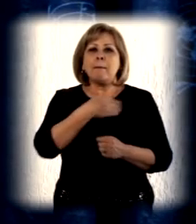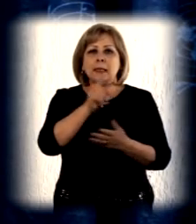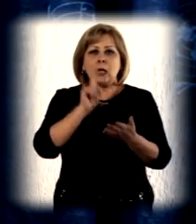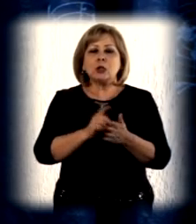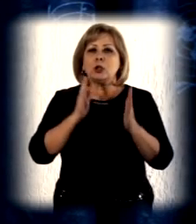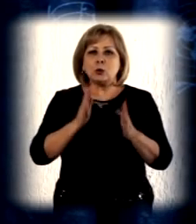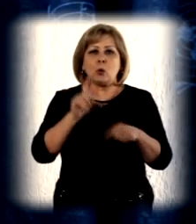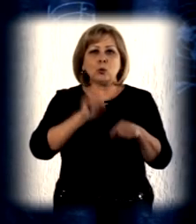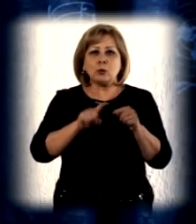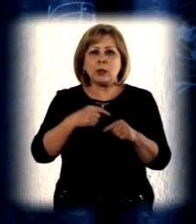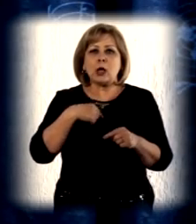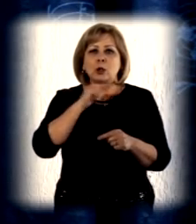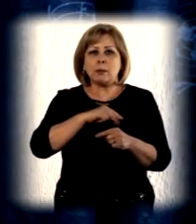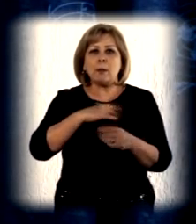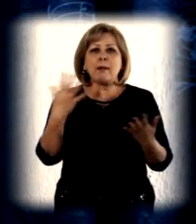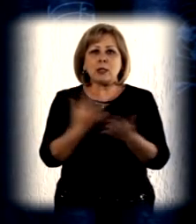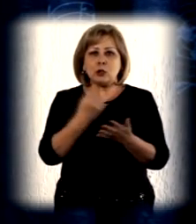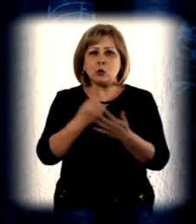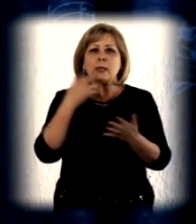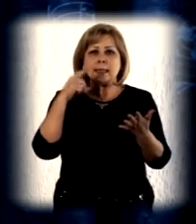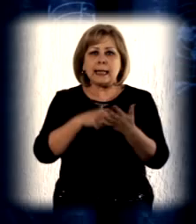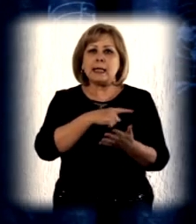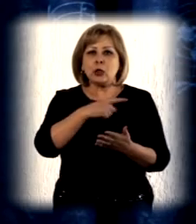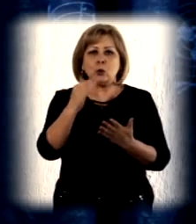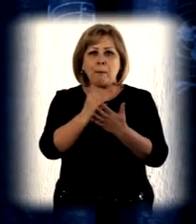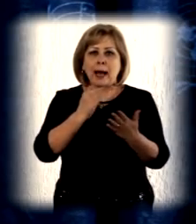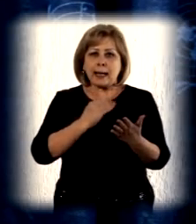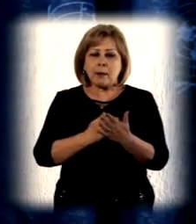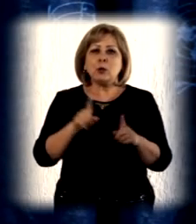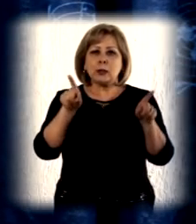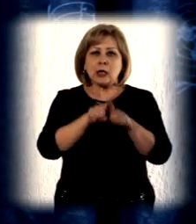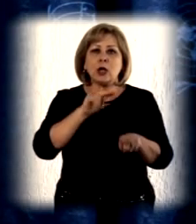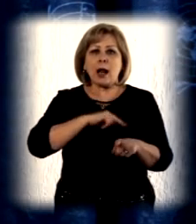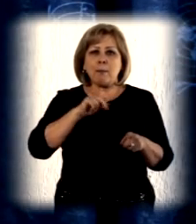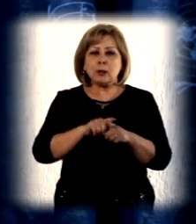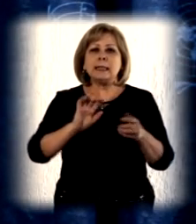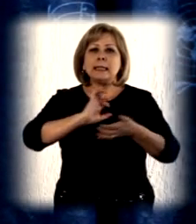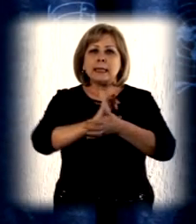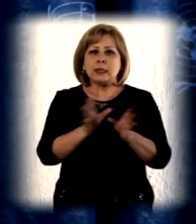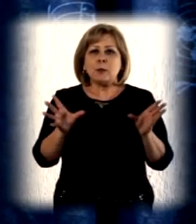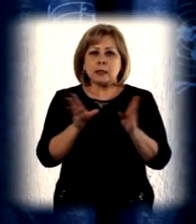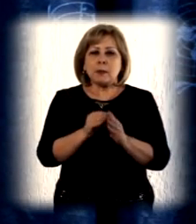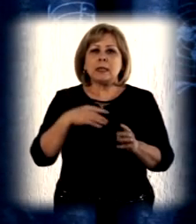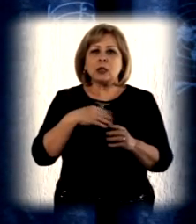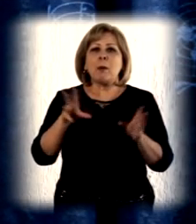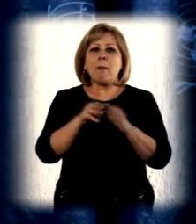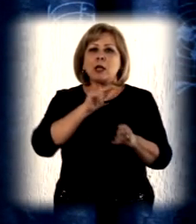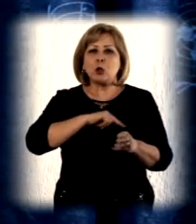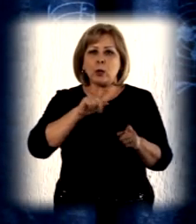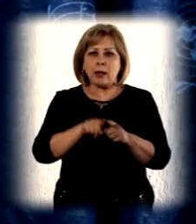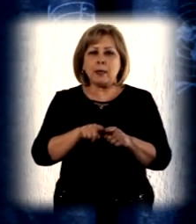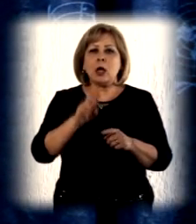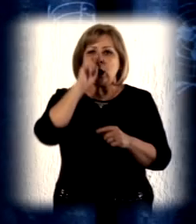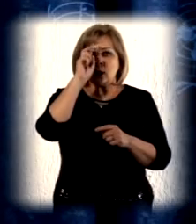when we started our current program in 2010, but we will also work closely with our government counterparts to design the new program for